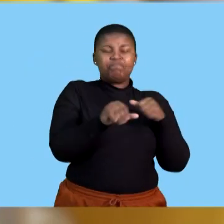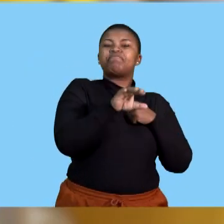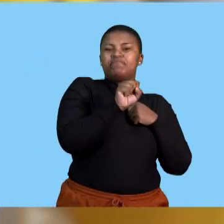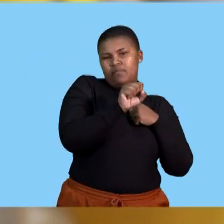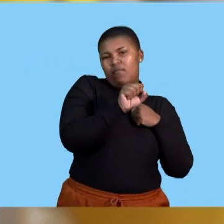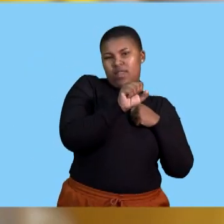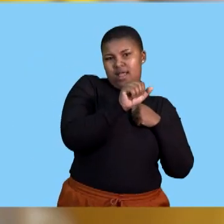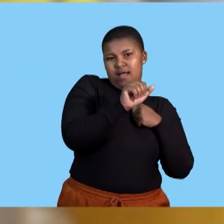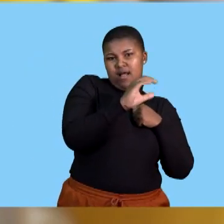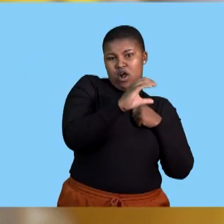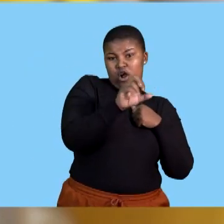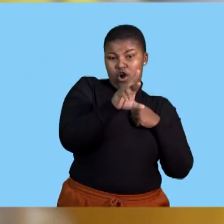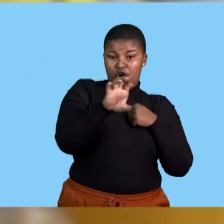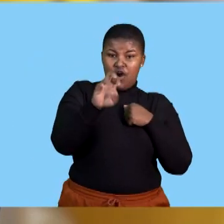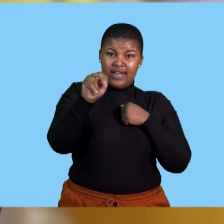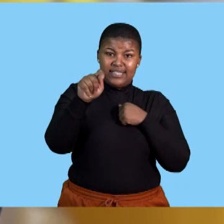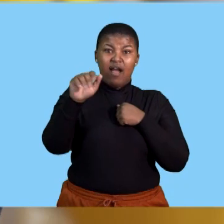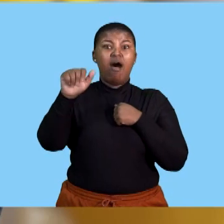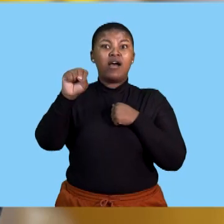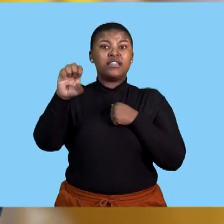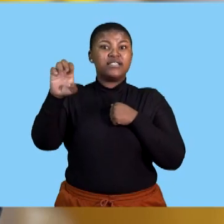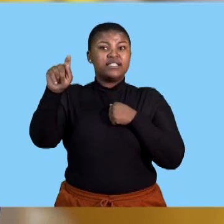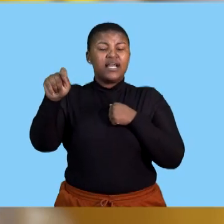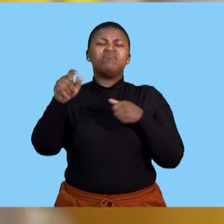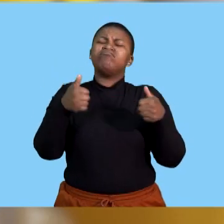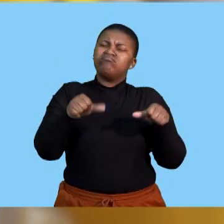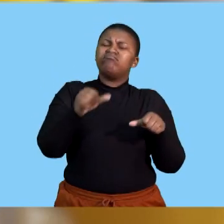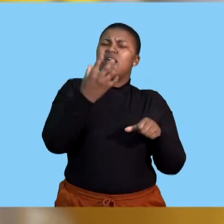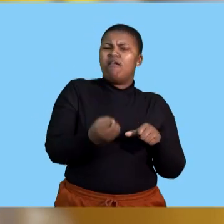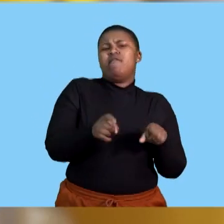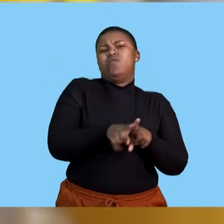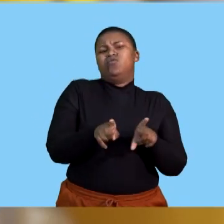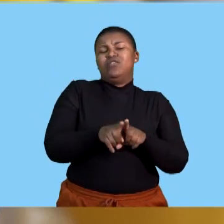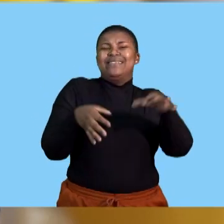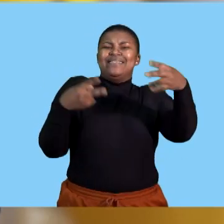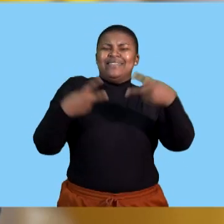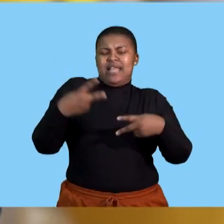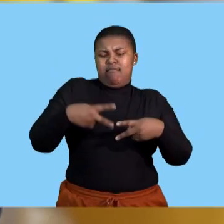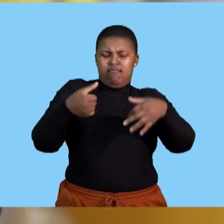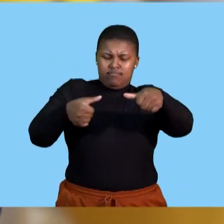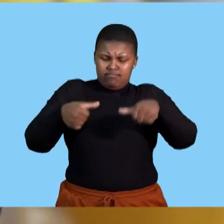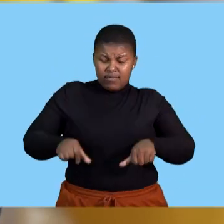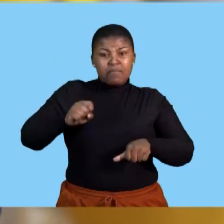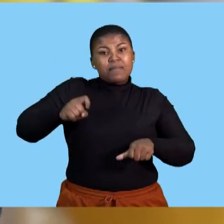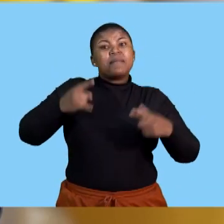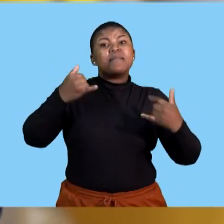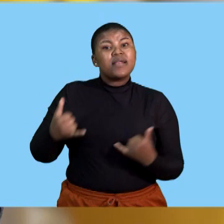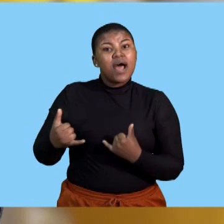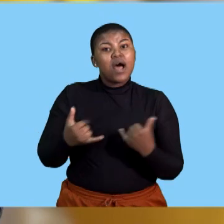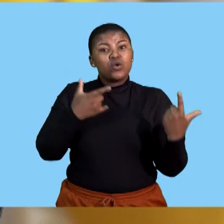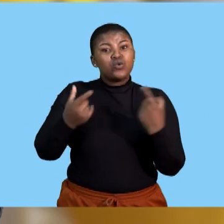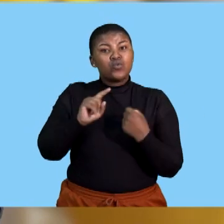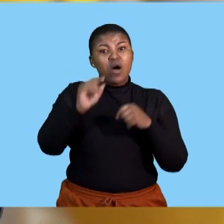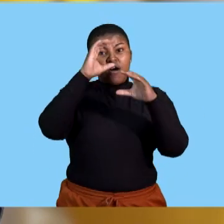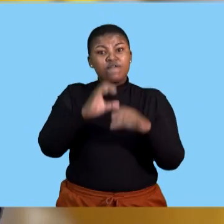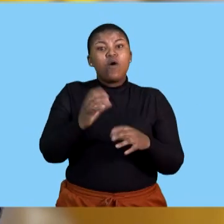equity and liabilities. This becomes the second section of your statement of financial position. And in this section,